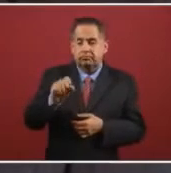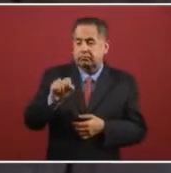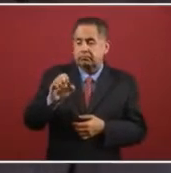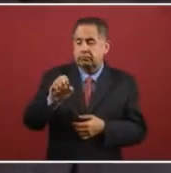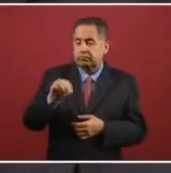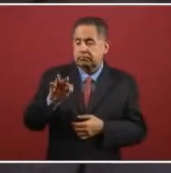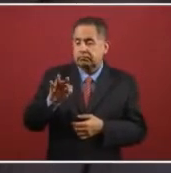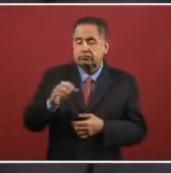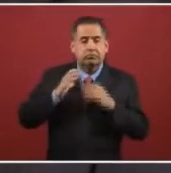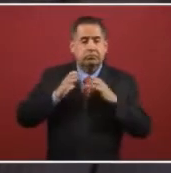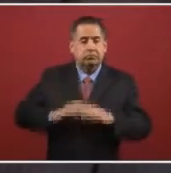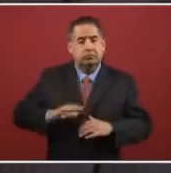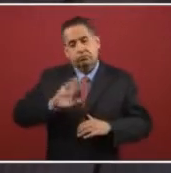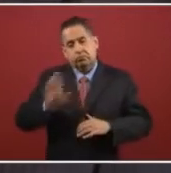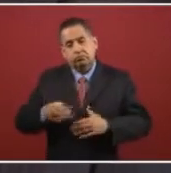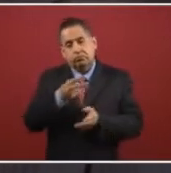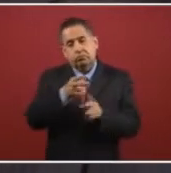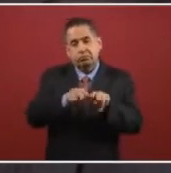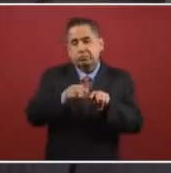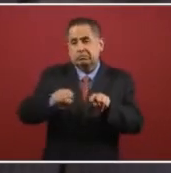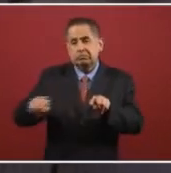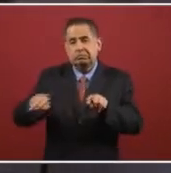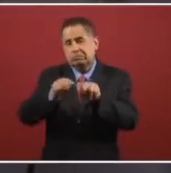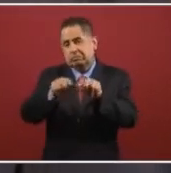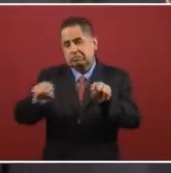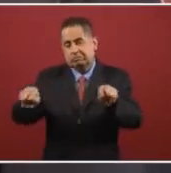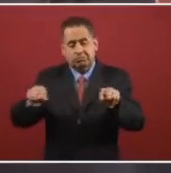still are waiting.